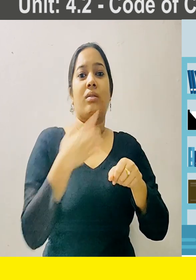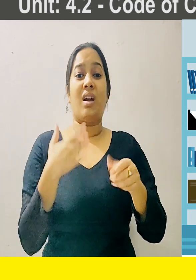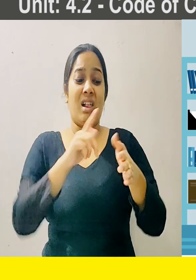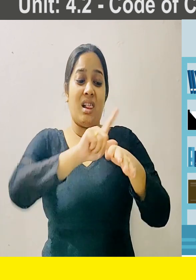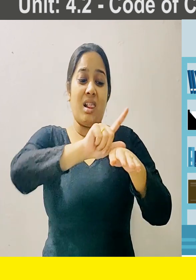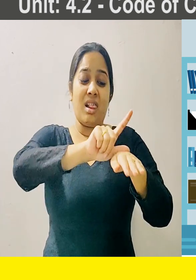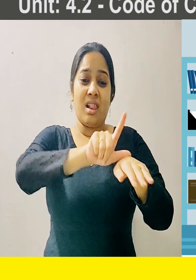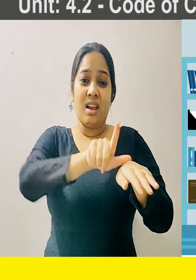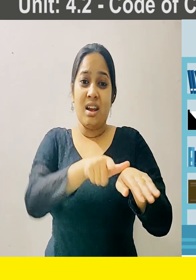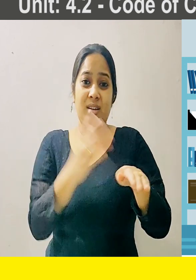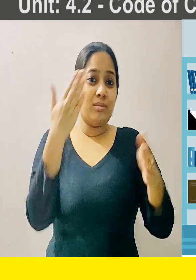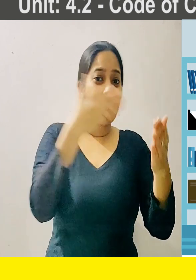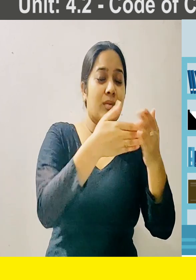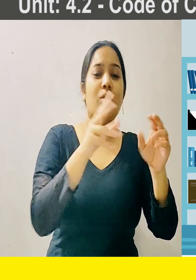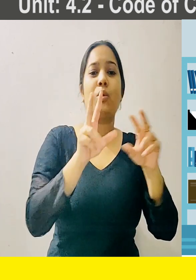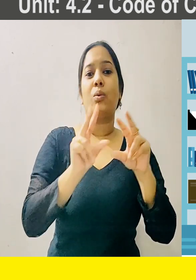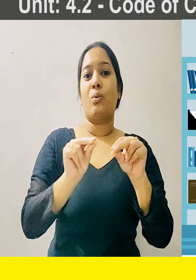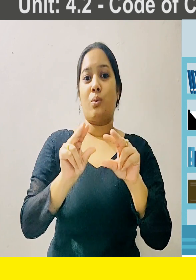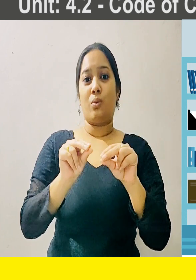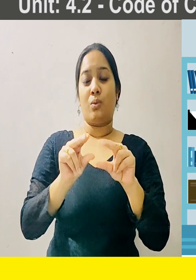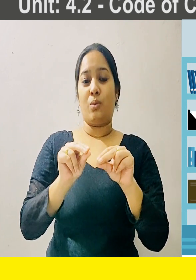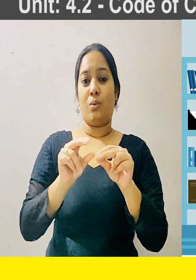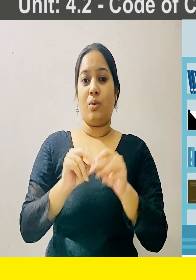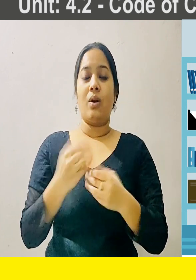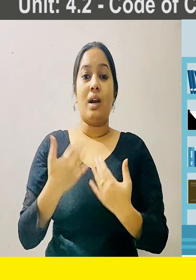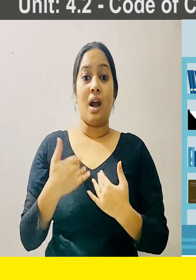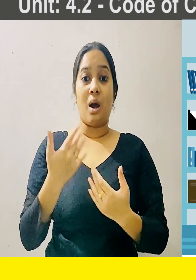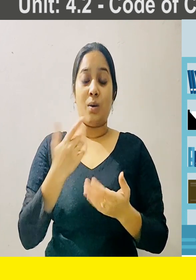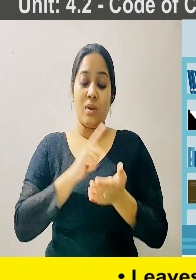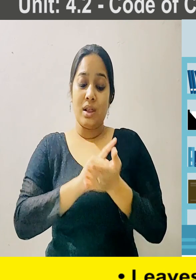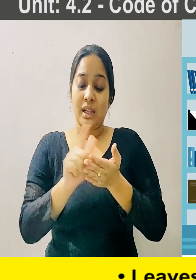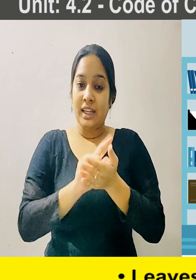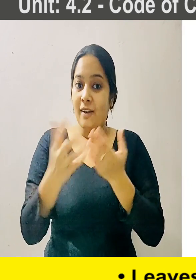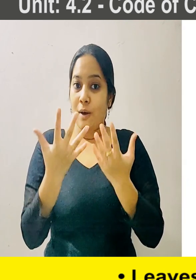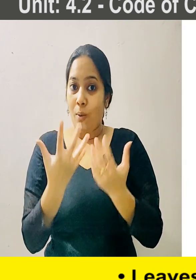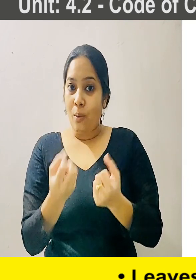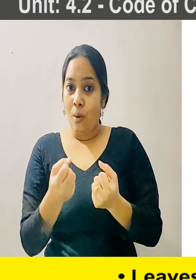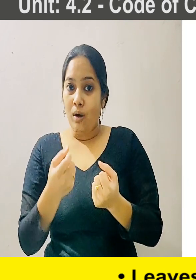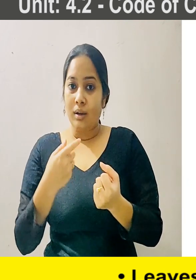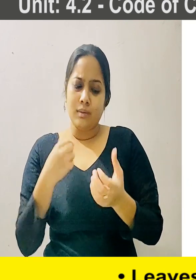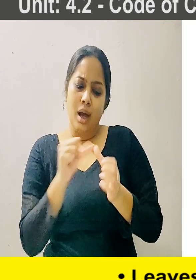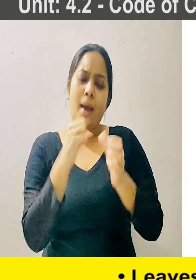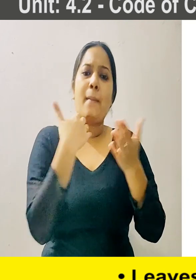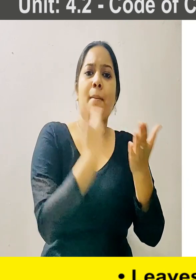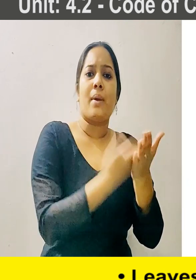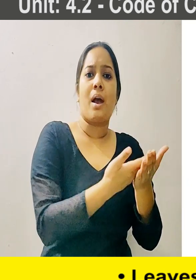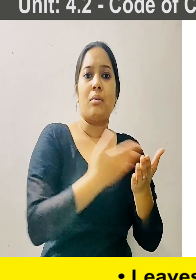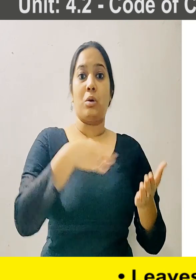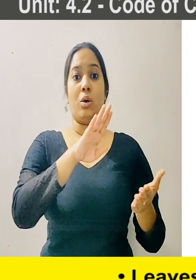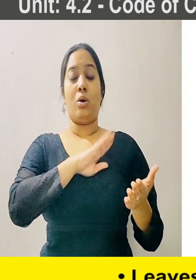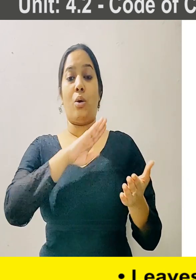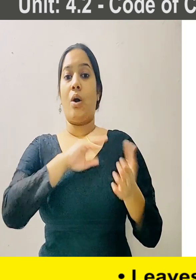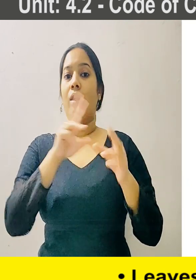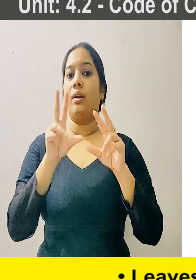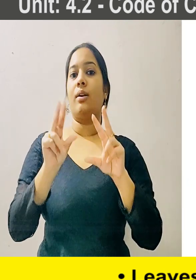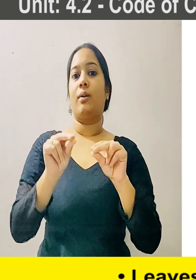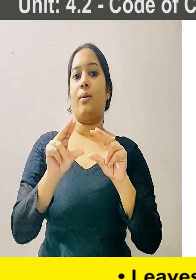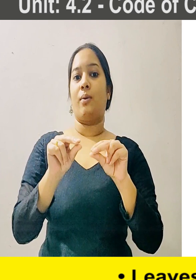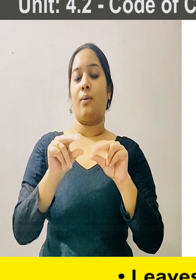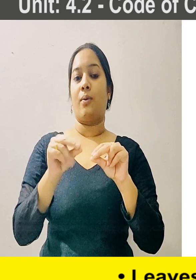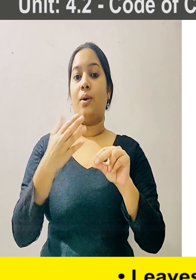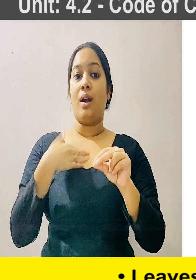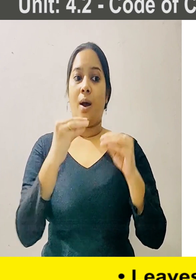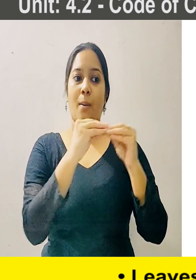Employees are not expected to be late at all. Leaves can be claimed. It is not a right.